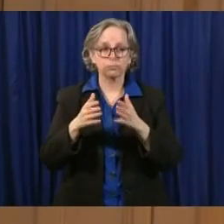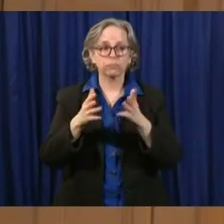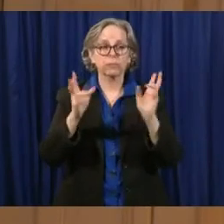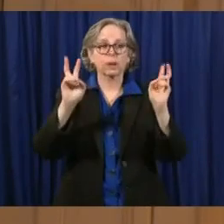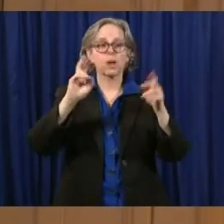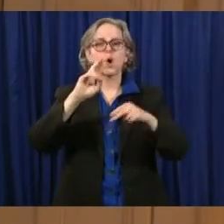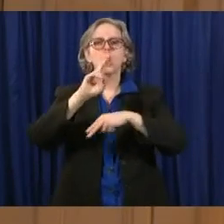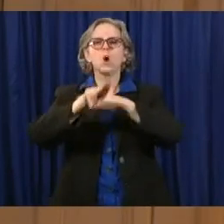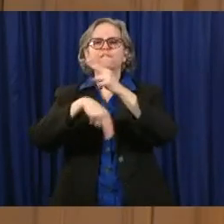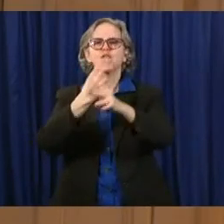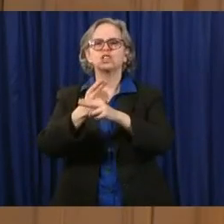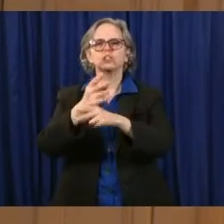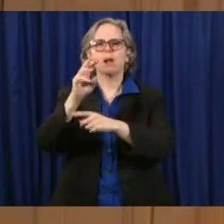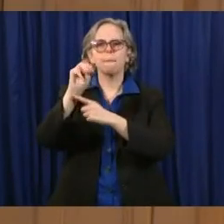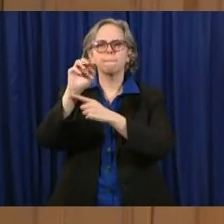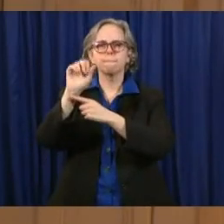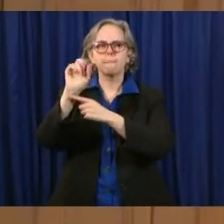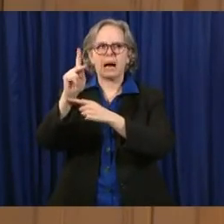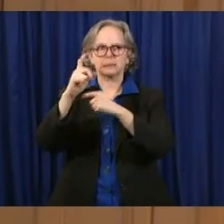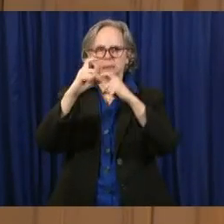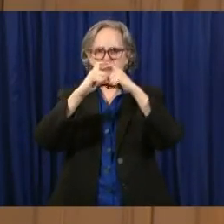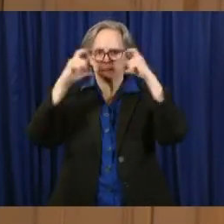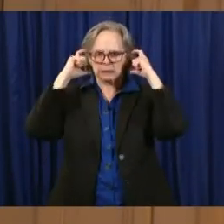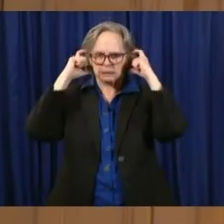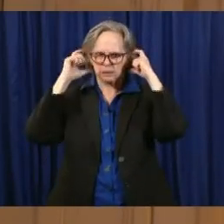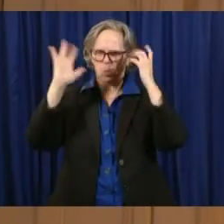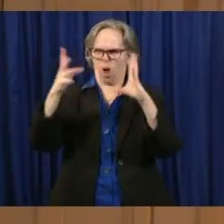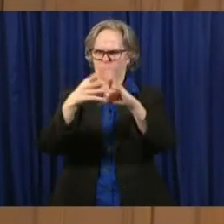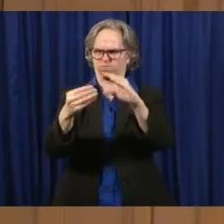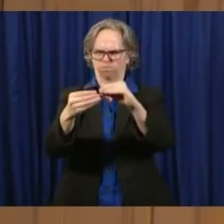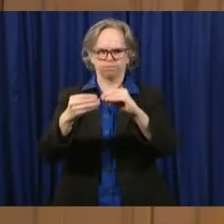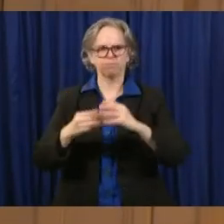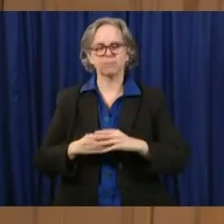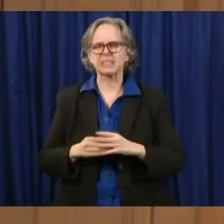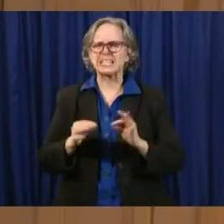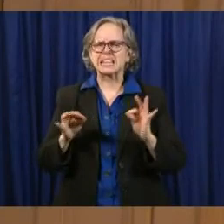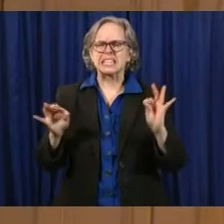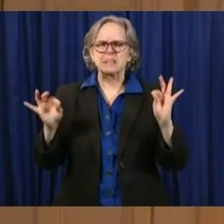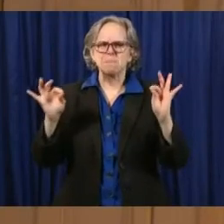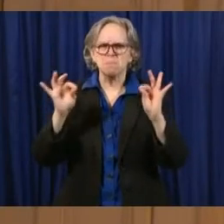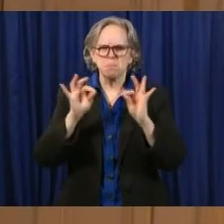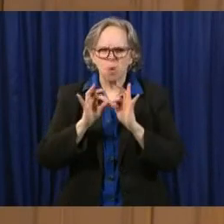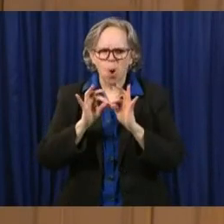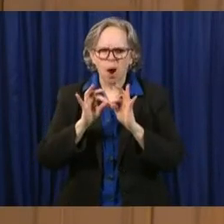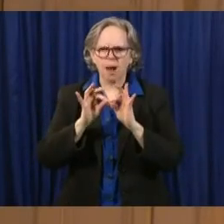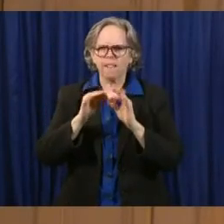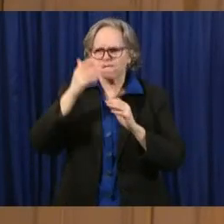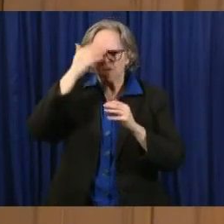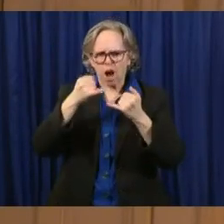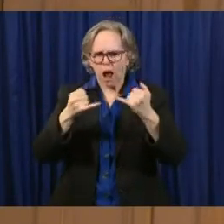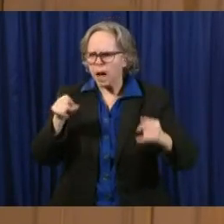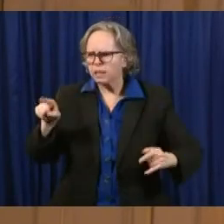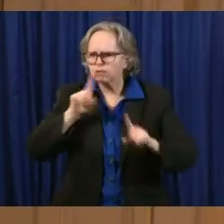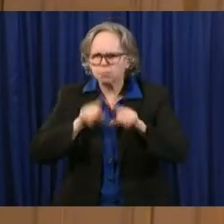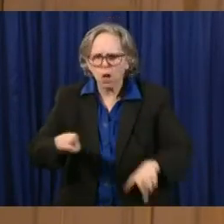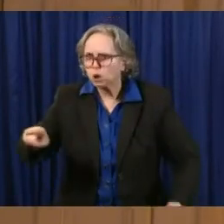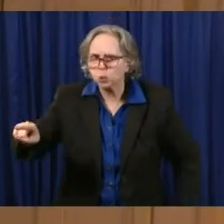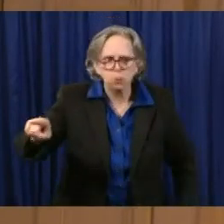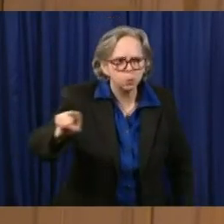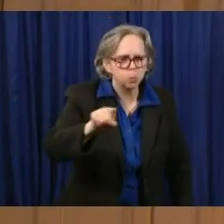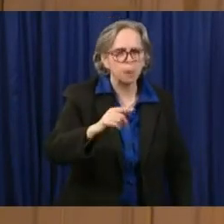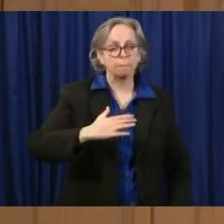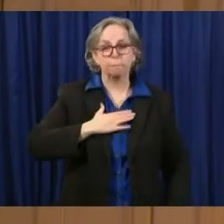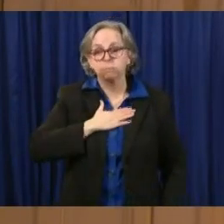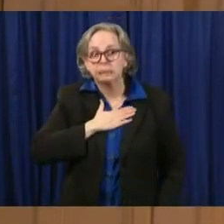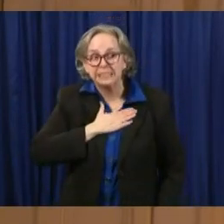even as a frontline responder, I want to know that you have at least this. I know you're gearing up extra for certain circumstances and you're